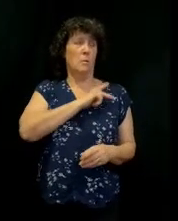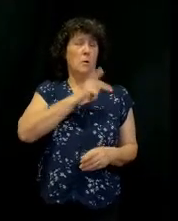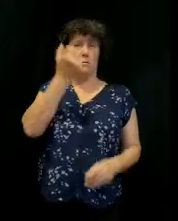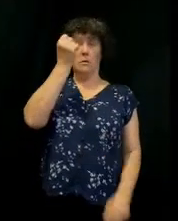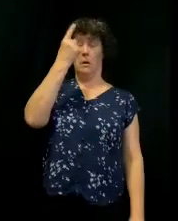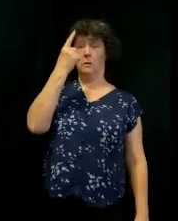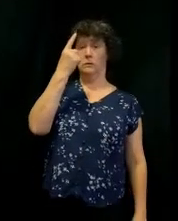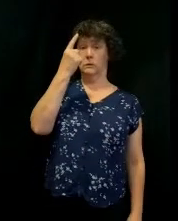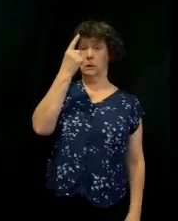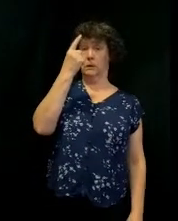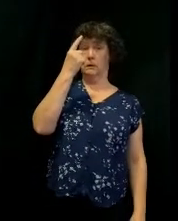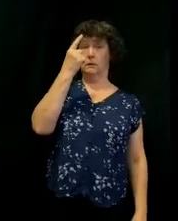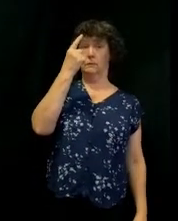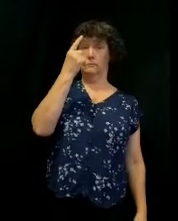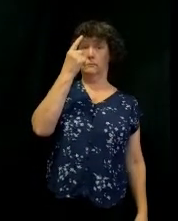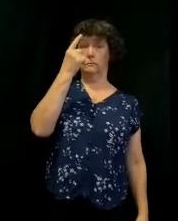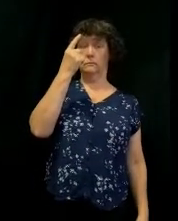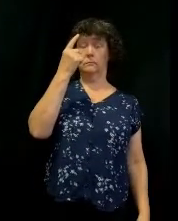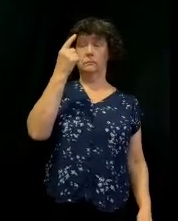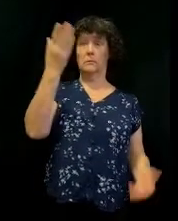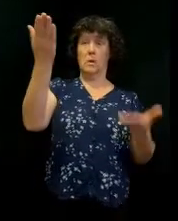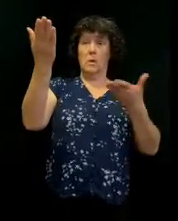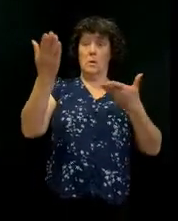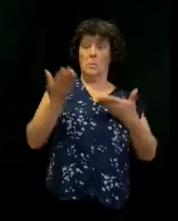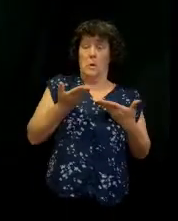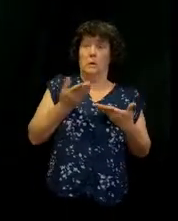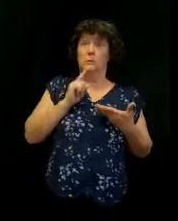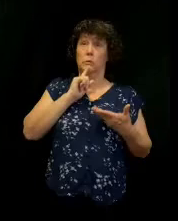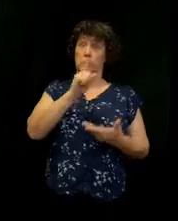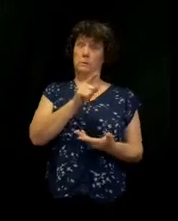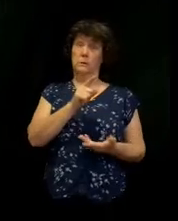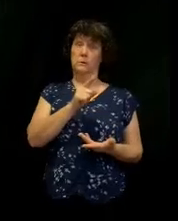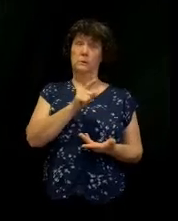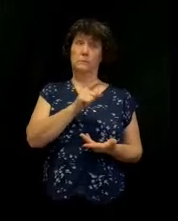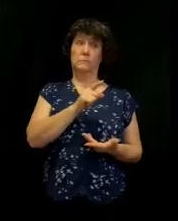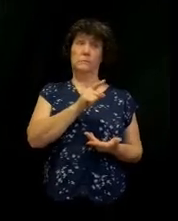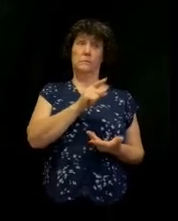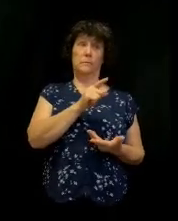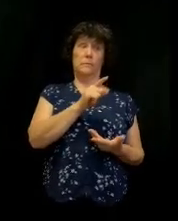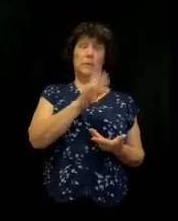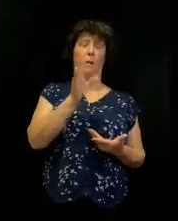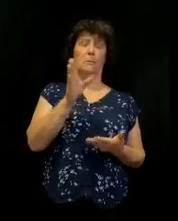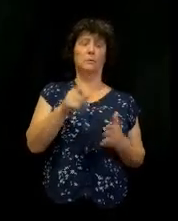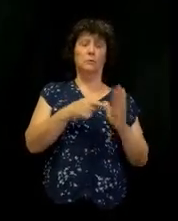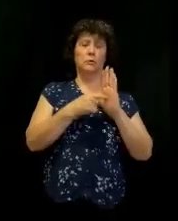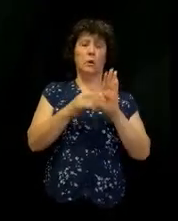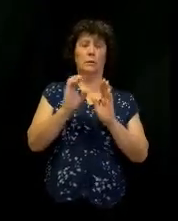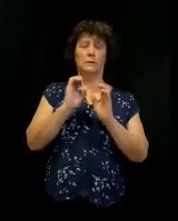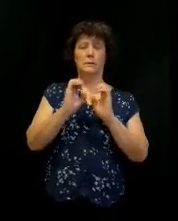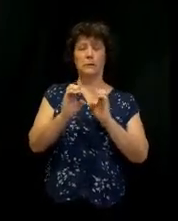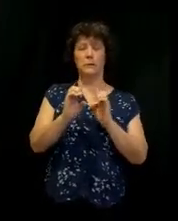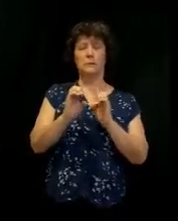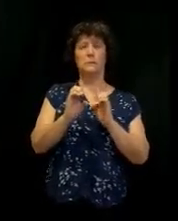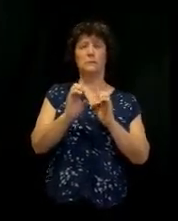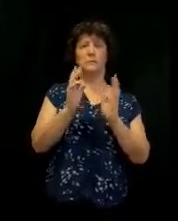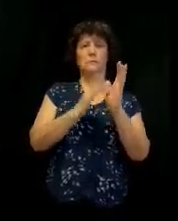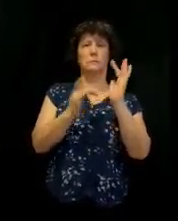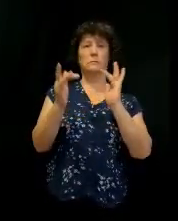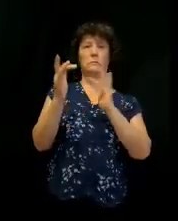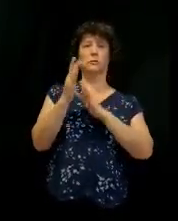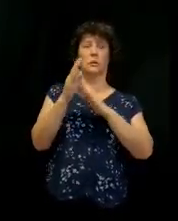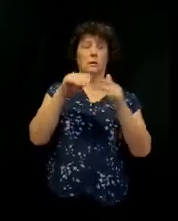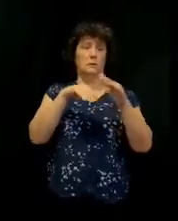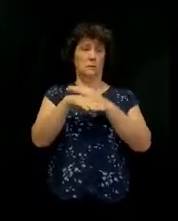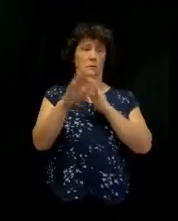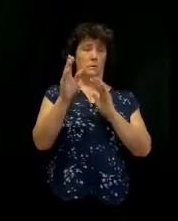brings a response. Let me give you a free instance. Jesus. He's in a